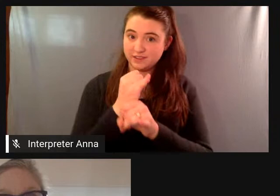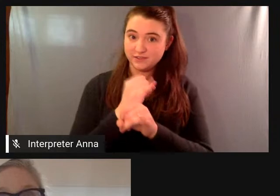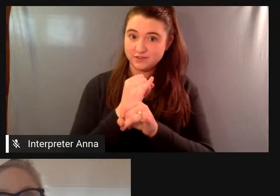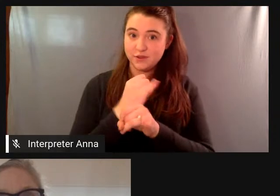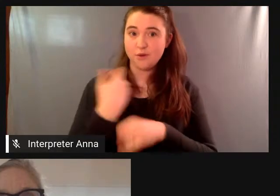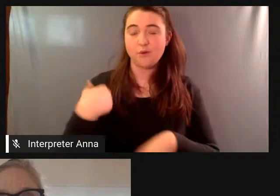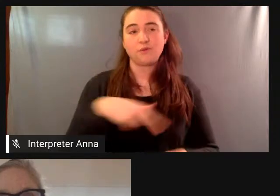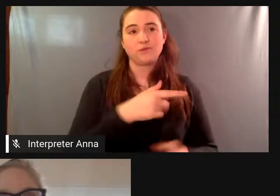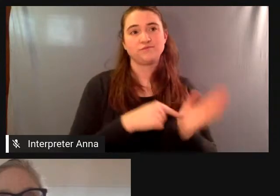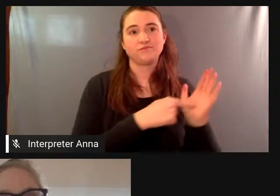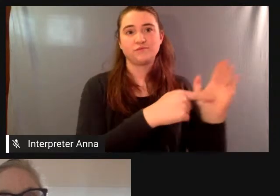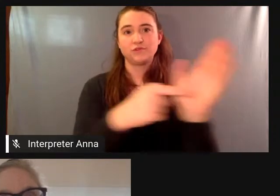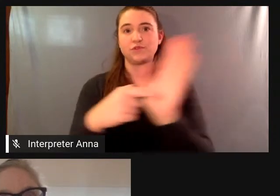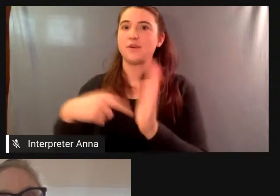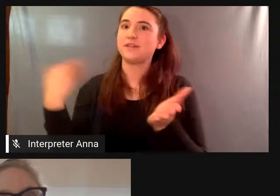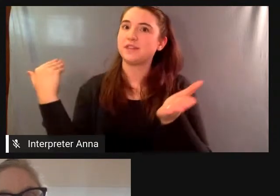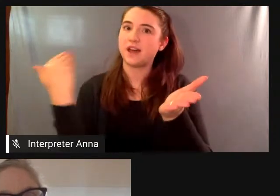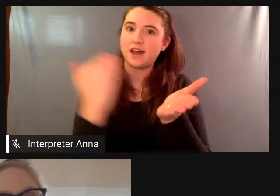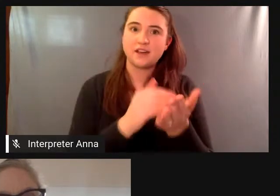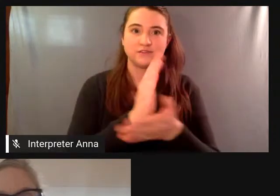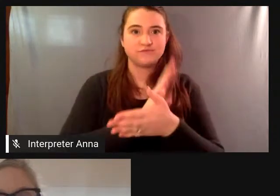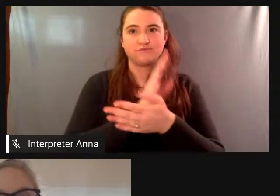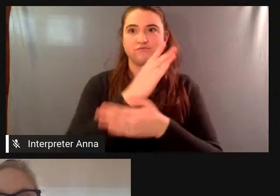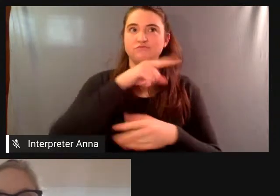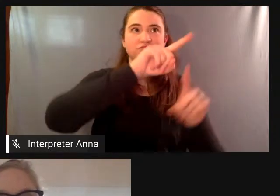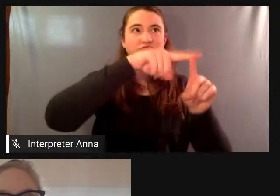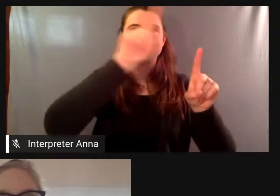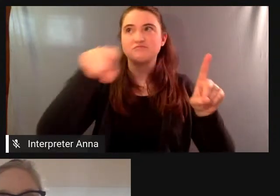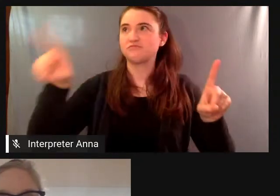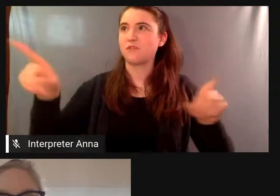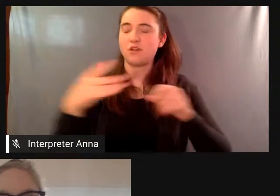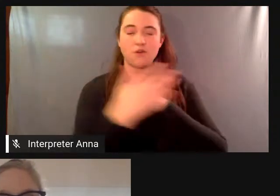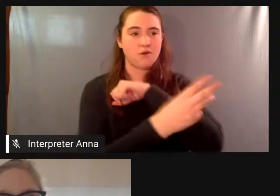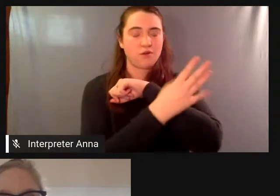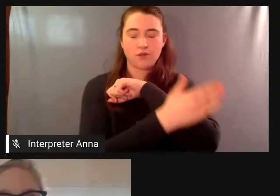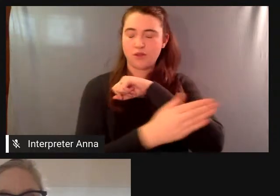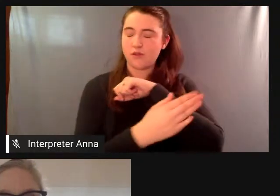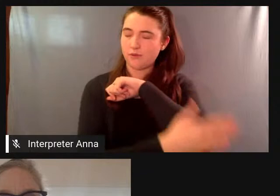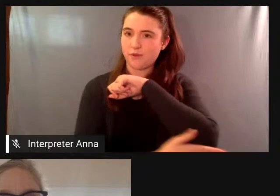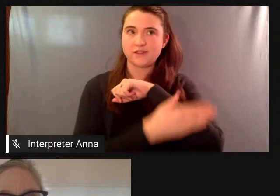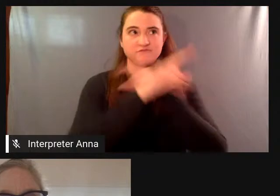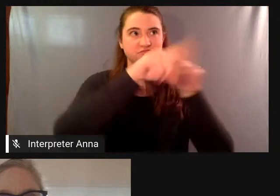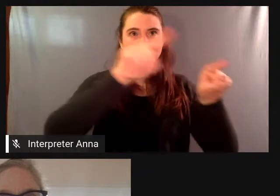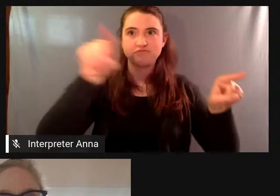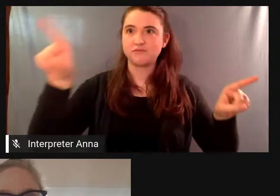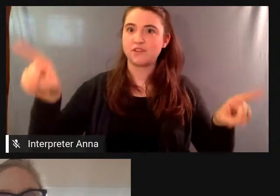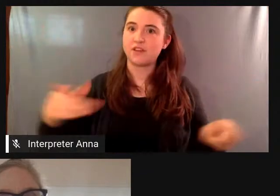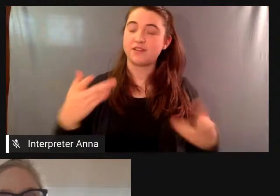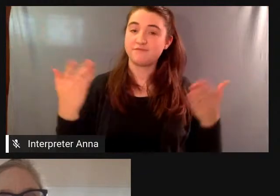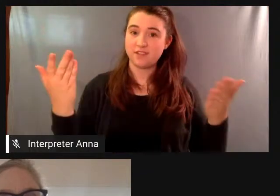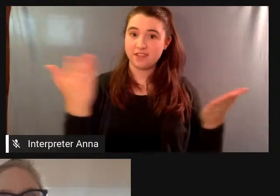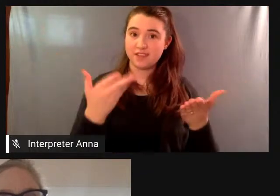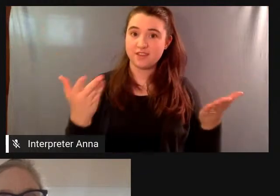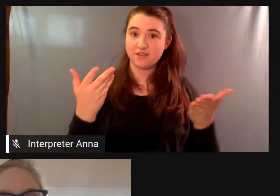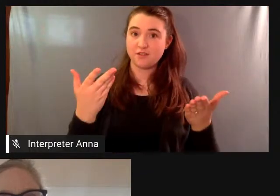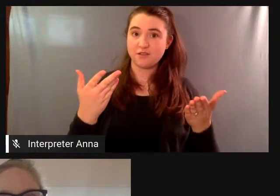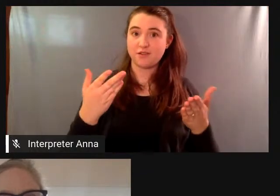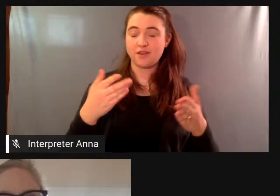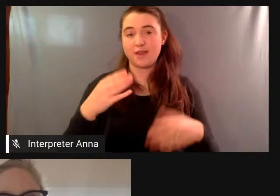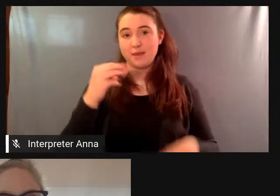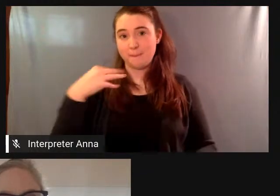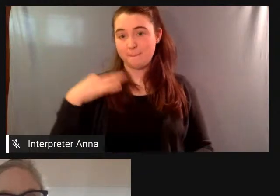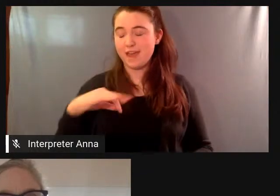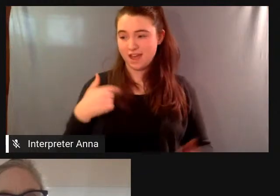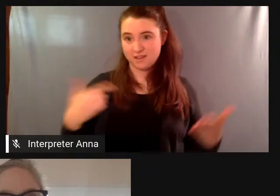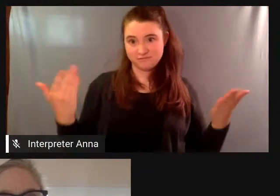to attendees from every corner of the world here on the coast of maine which is where i am right now and it's finally feeling like spring hopefully a little bit